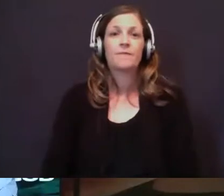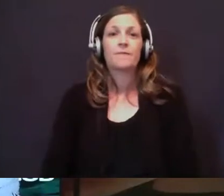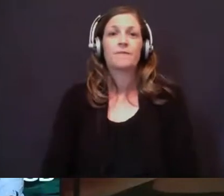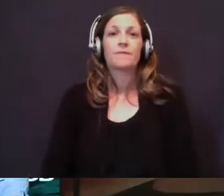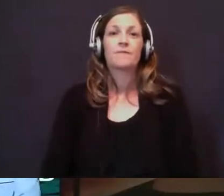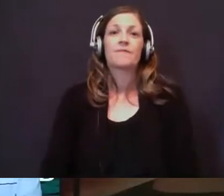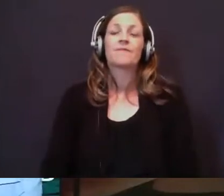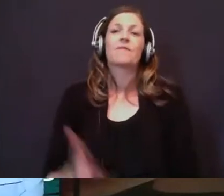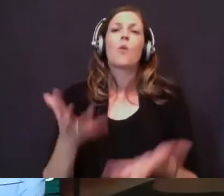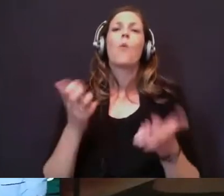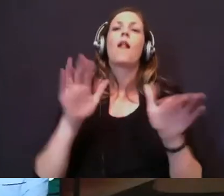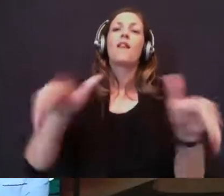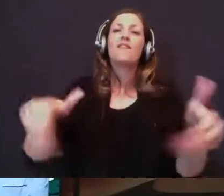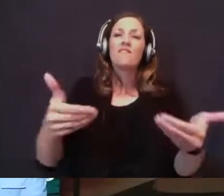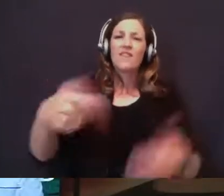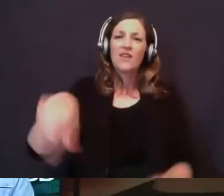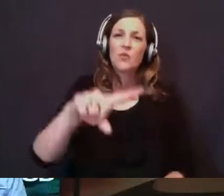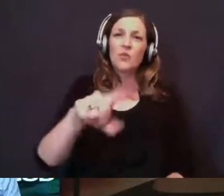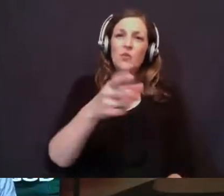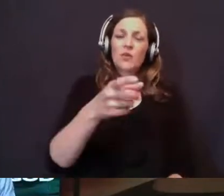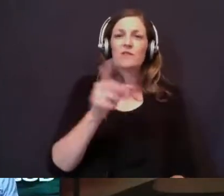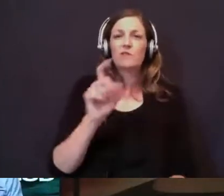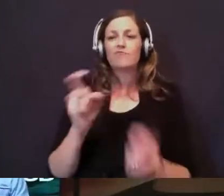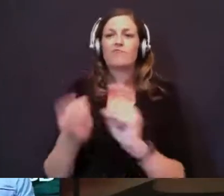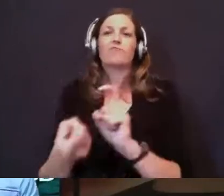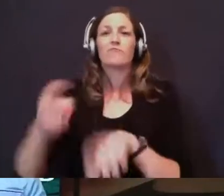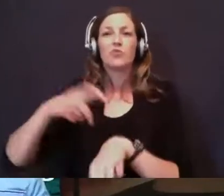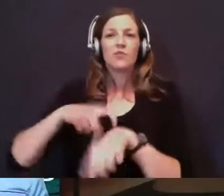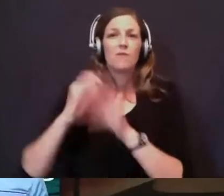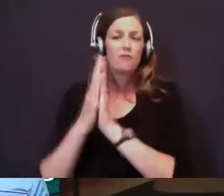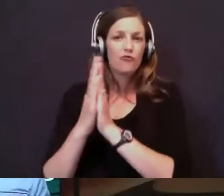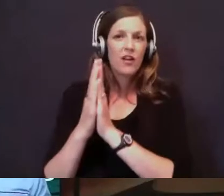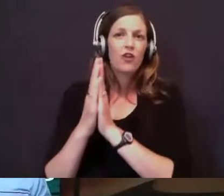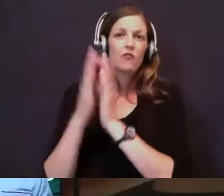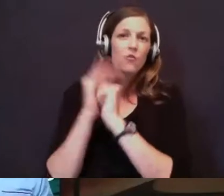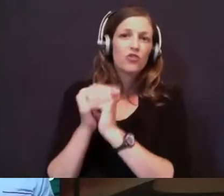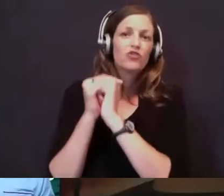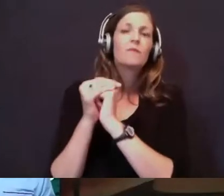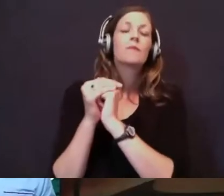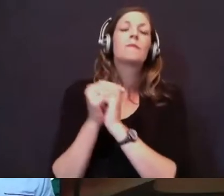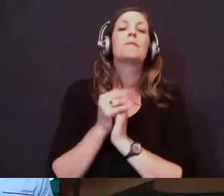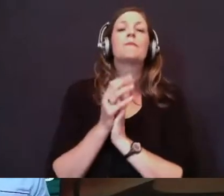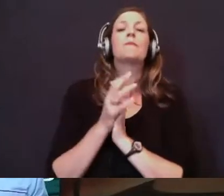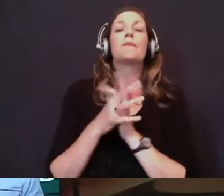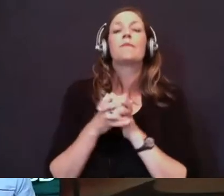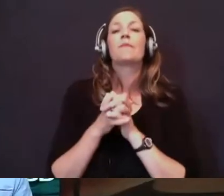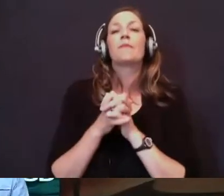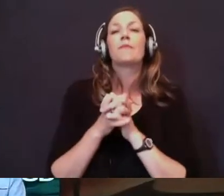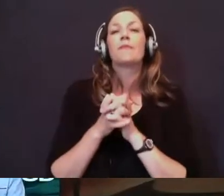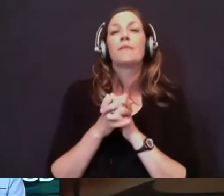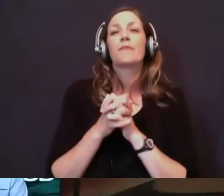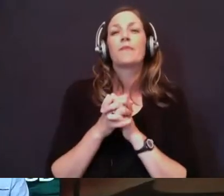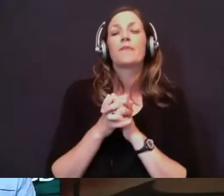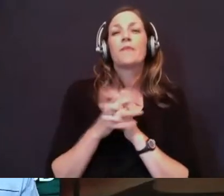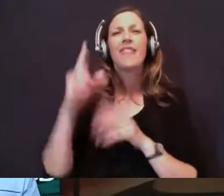So I want to invite you as we transition to a time of prayer and worship. I do think it's really important